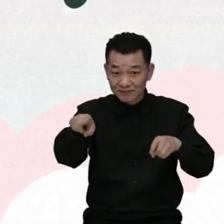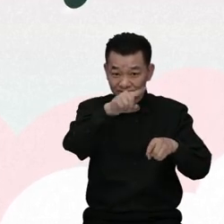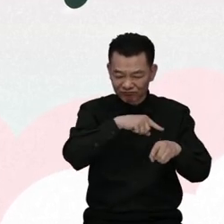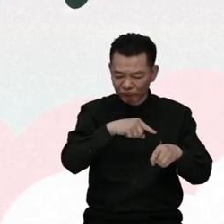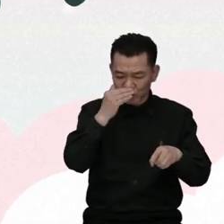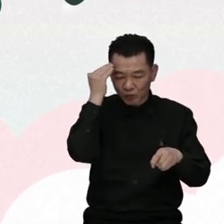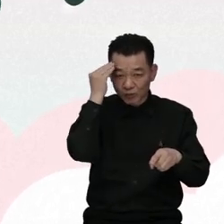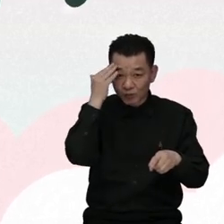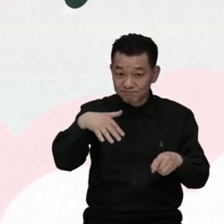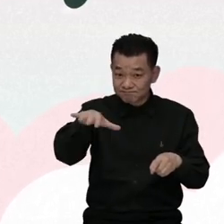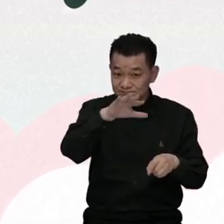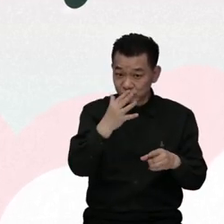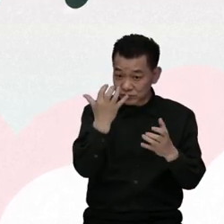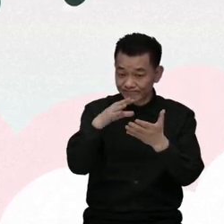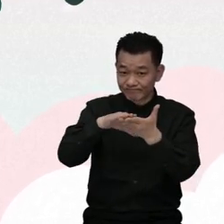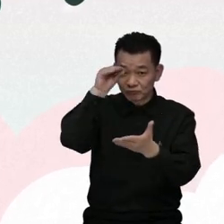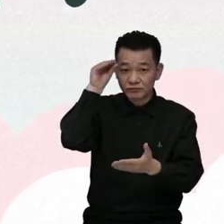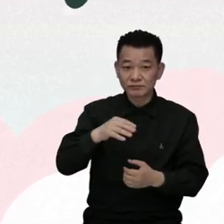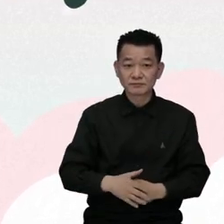the Convention.